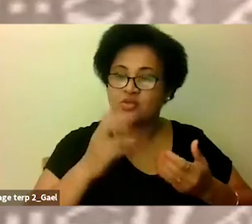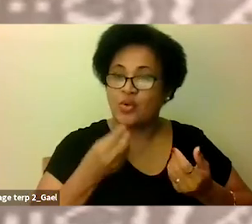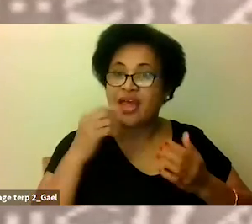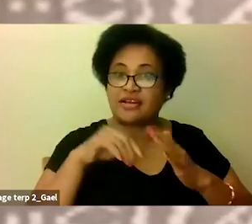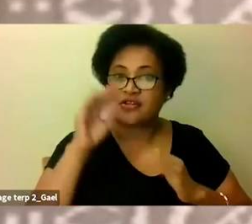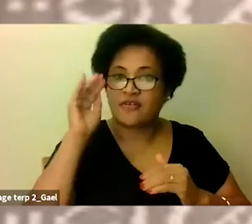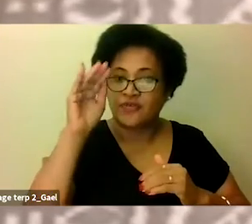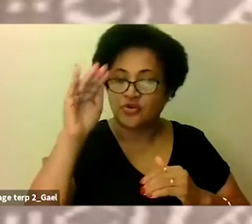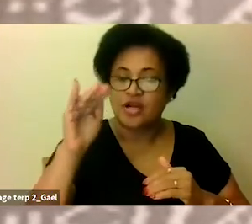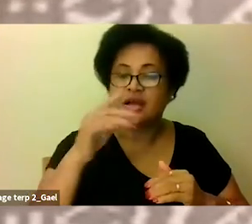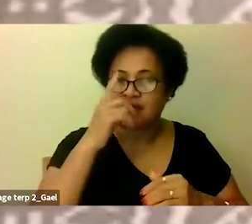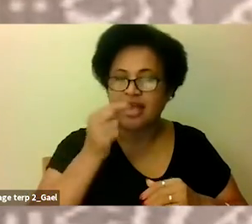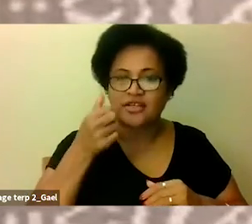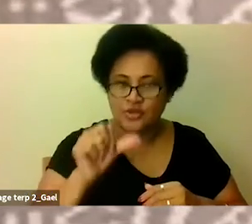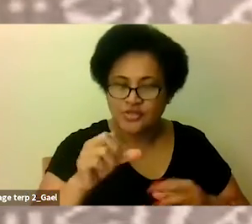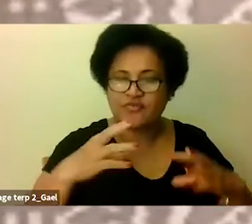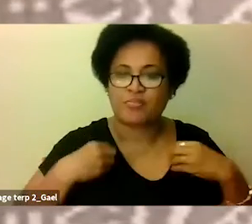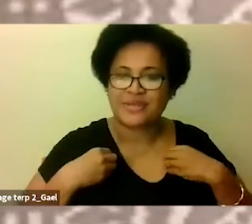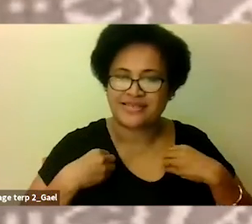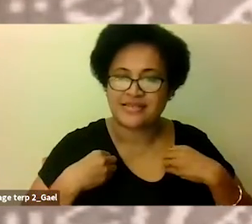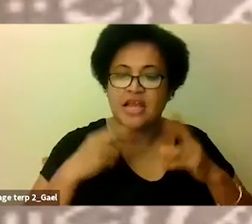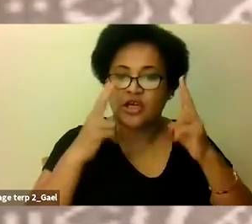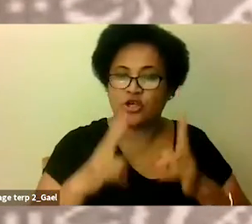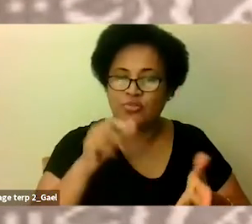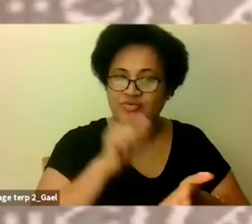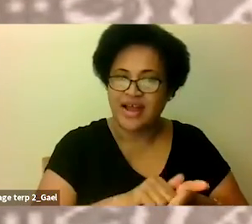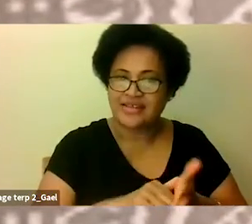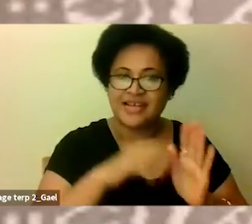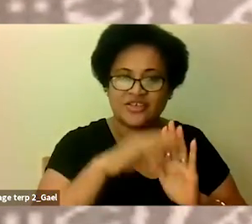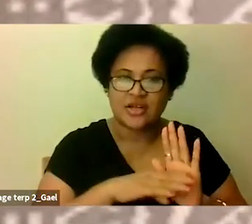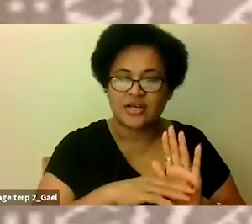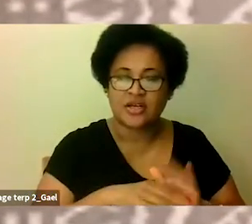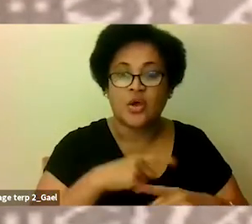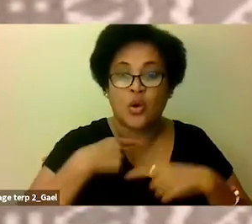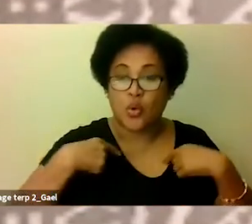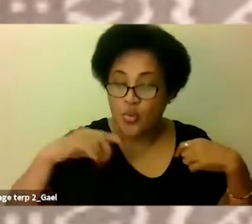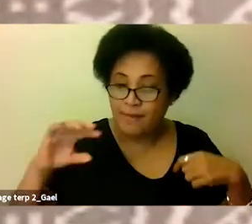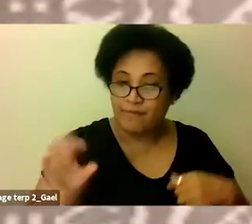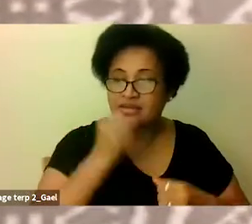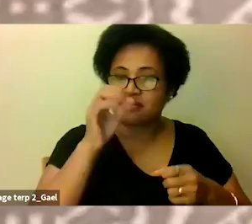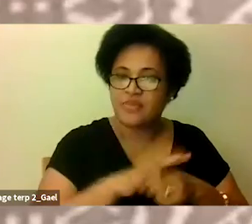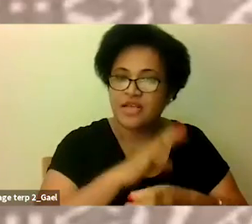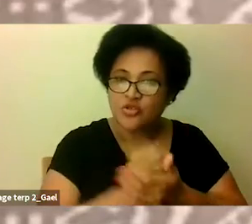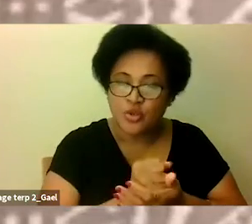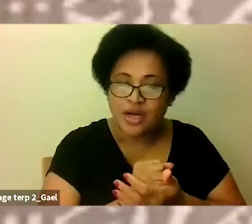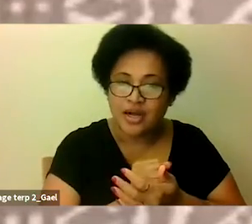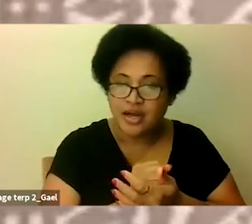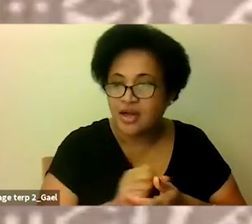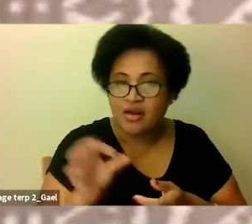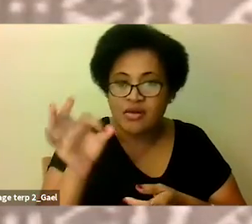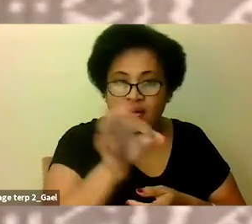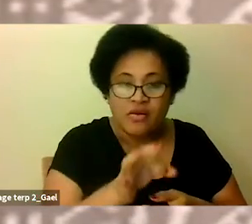is effectively advanced in the Pacific. We must ensure that civic state is open